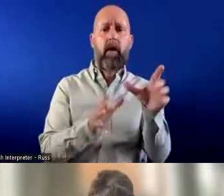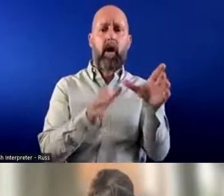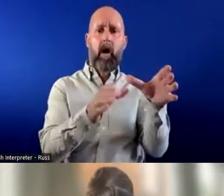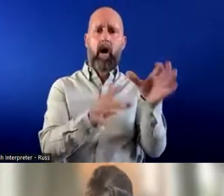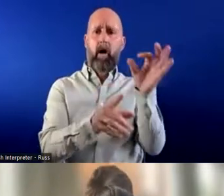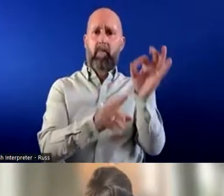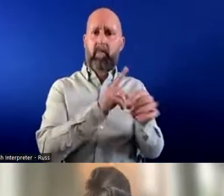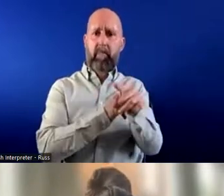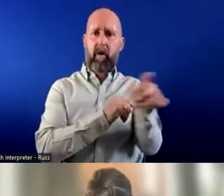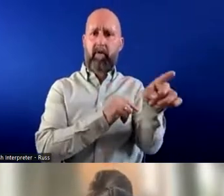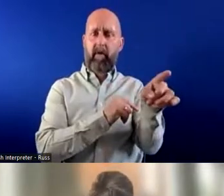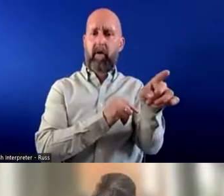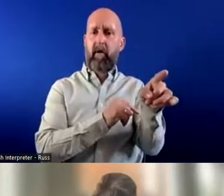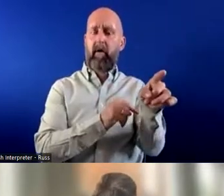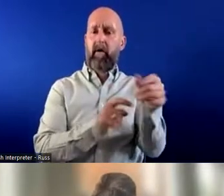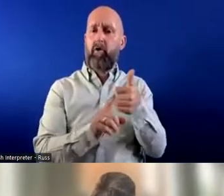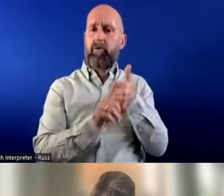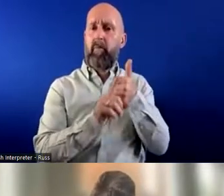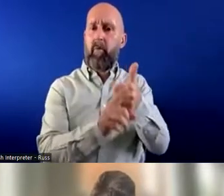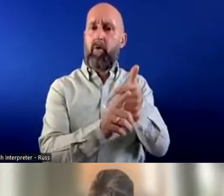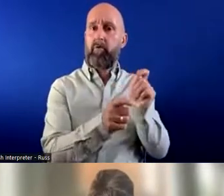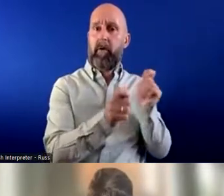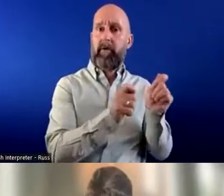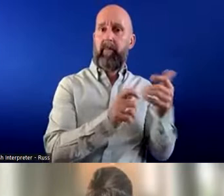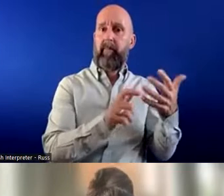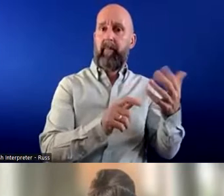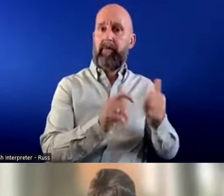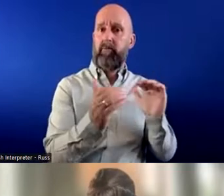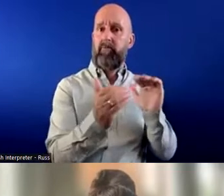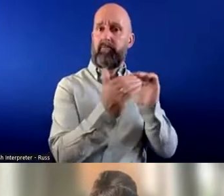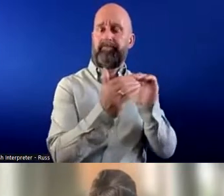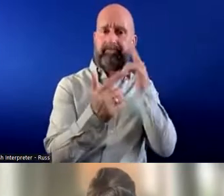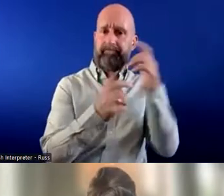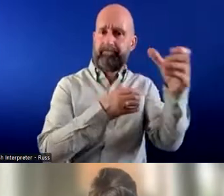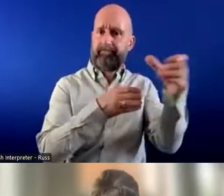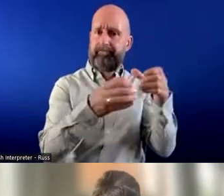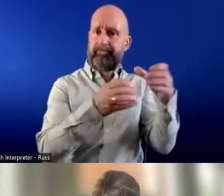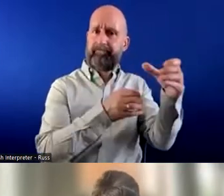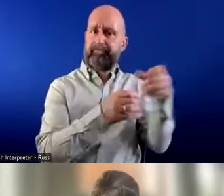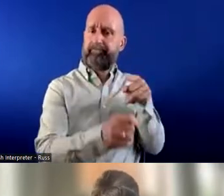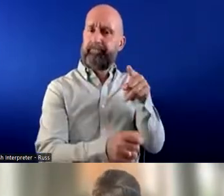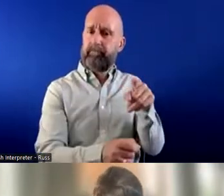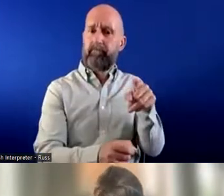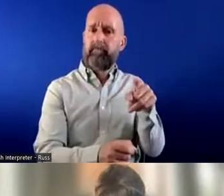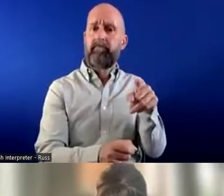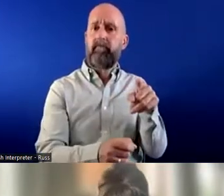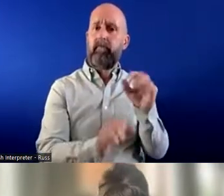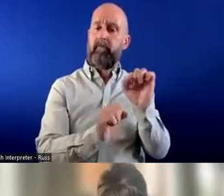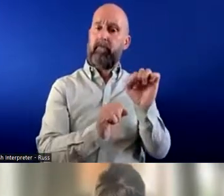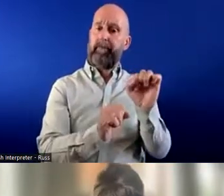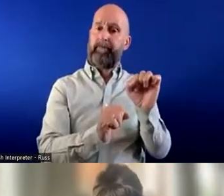to be supporting and making your businesses adaptable so that you can look at bringing this